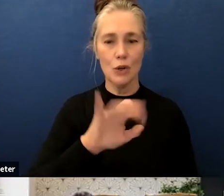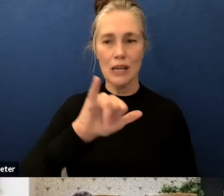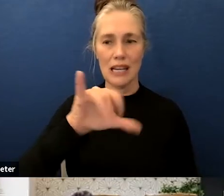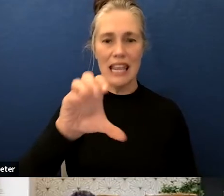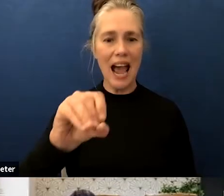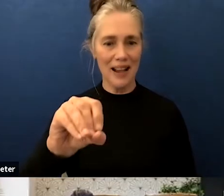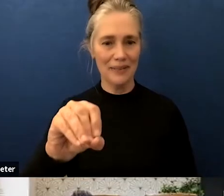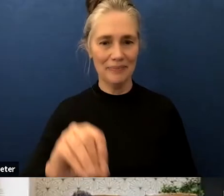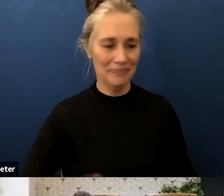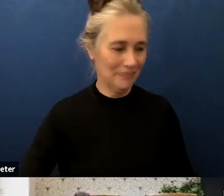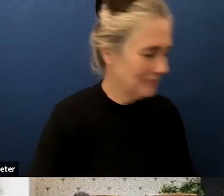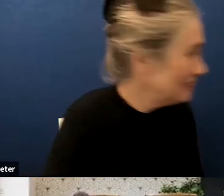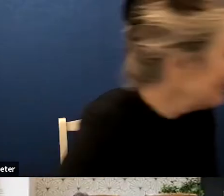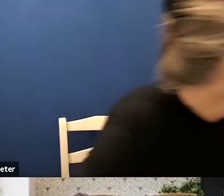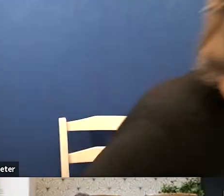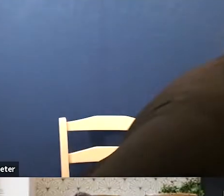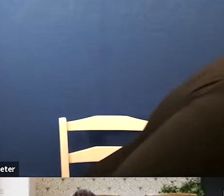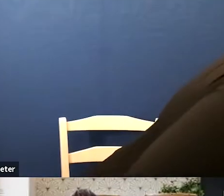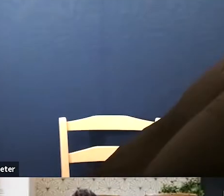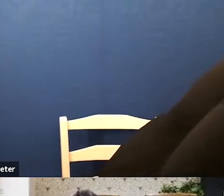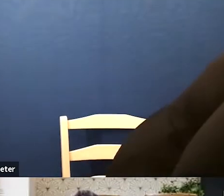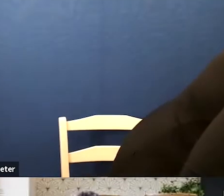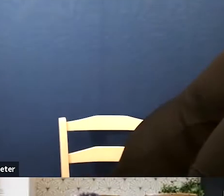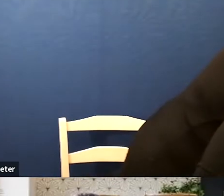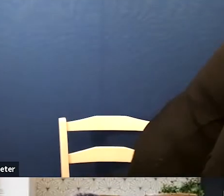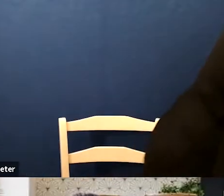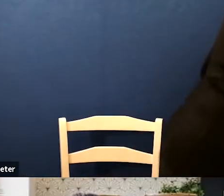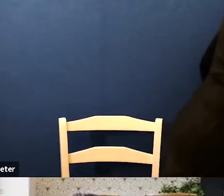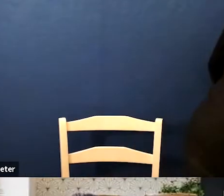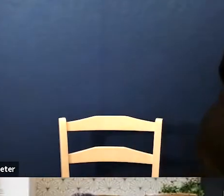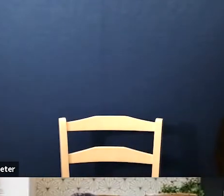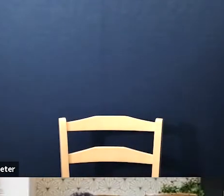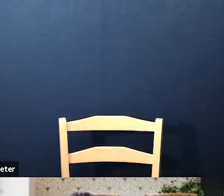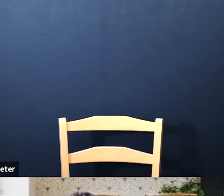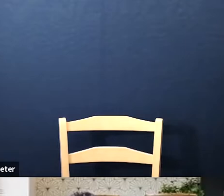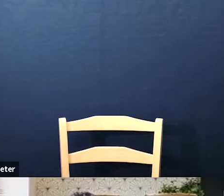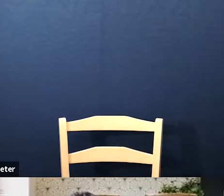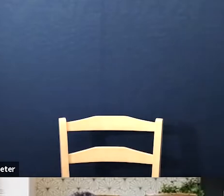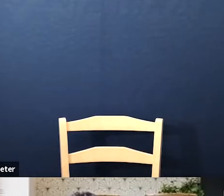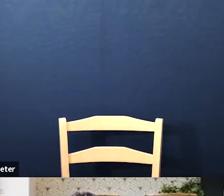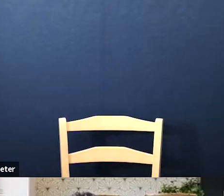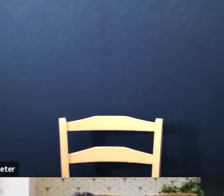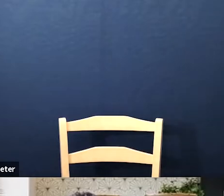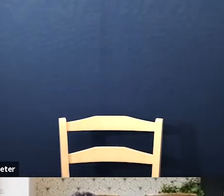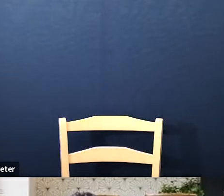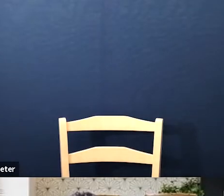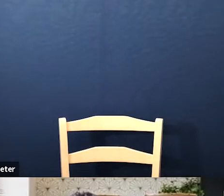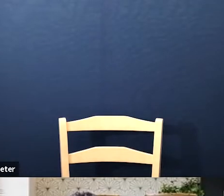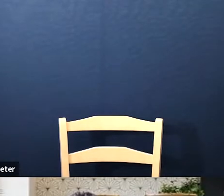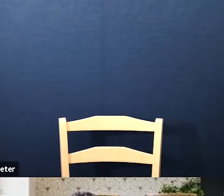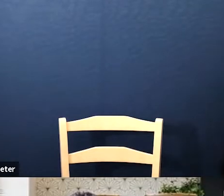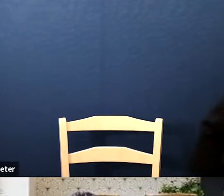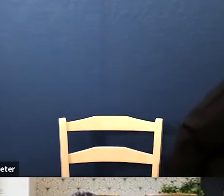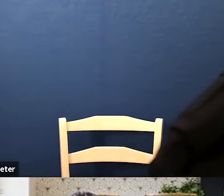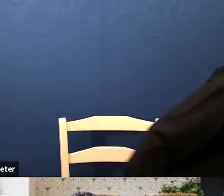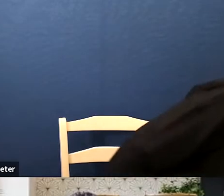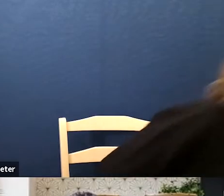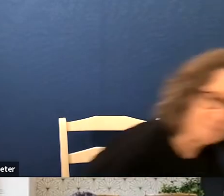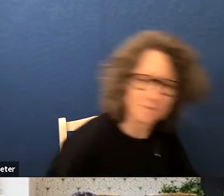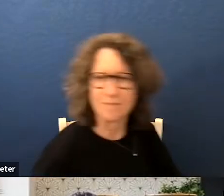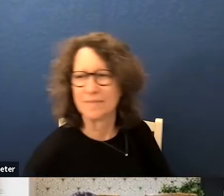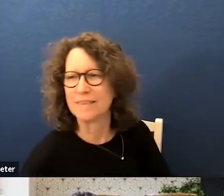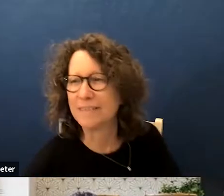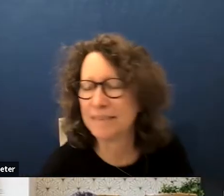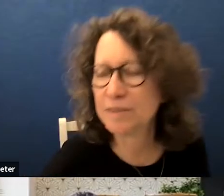thank you president where we do have public comment i will name uh call out the first five speakers daniel